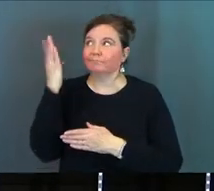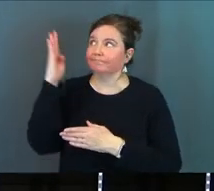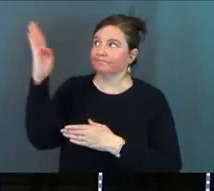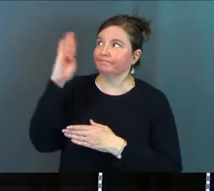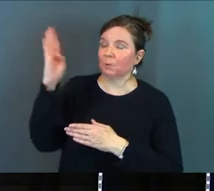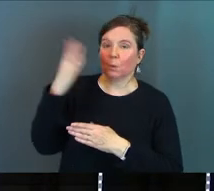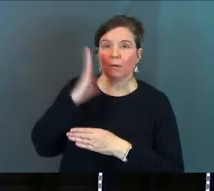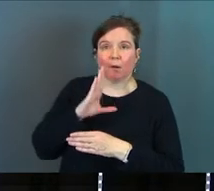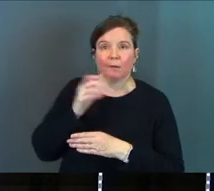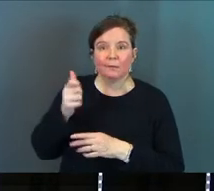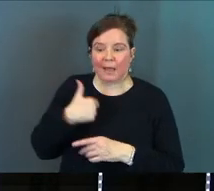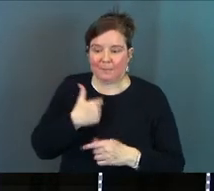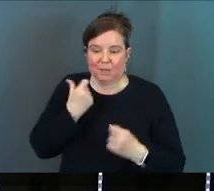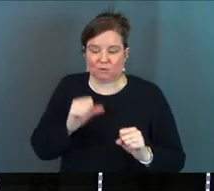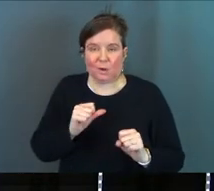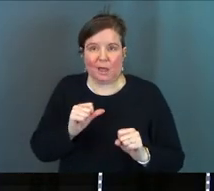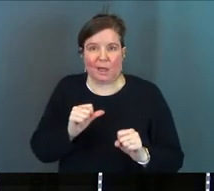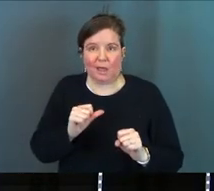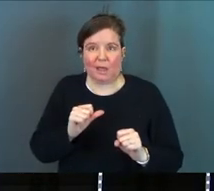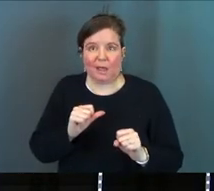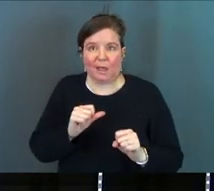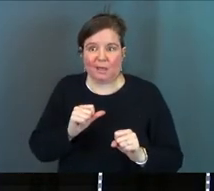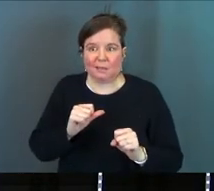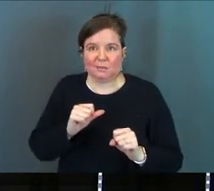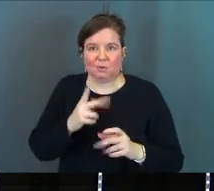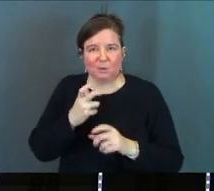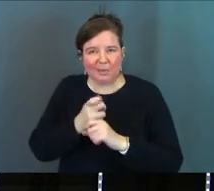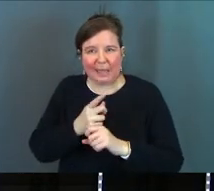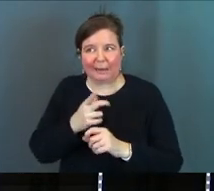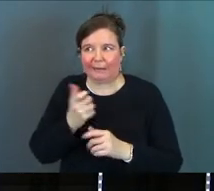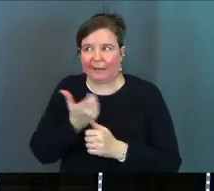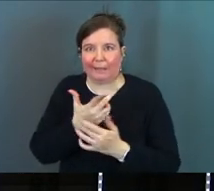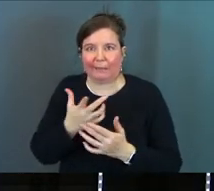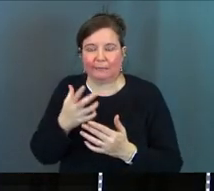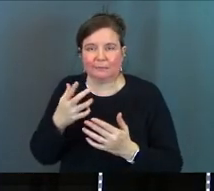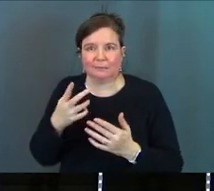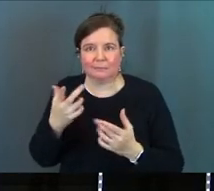Lord I'm not trying to close any kind of a deal do you get me today